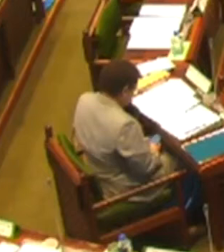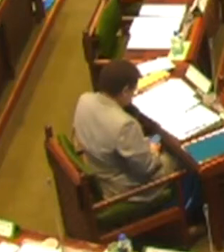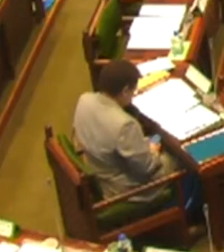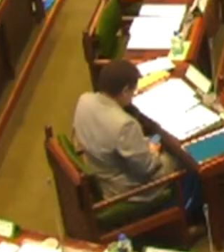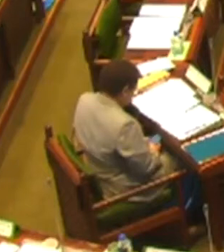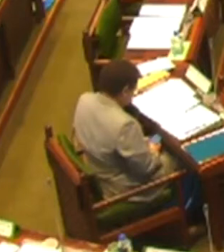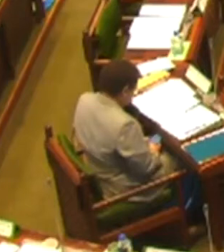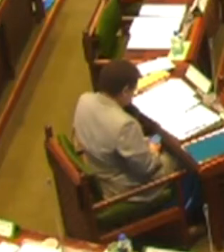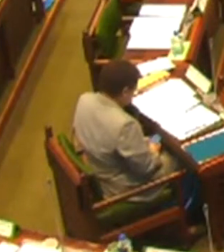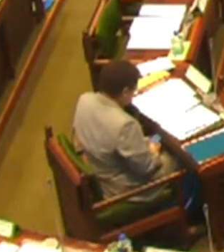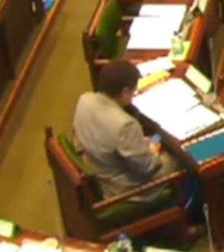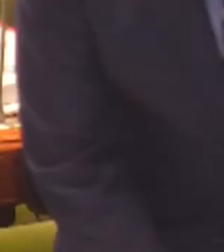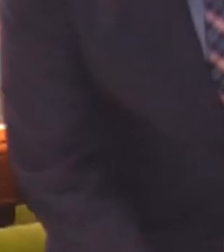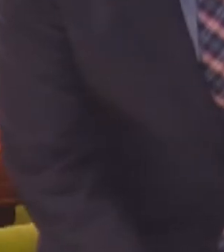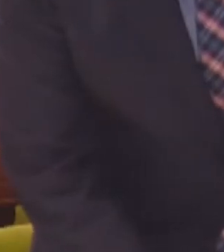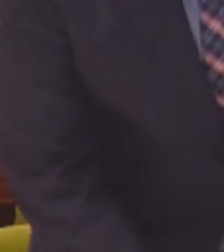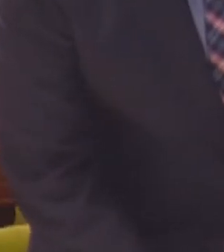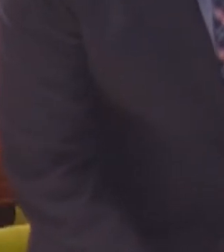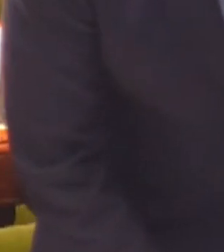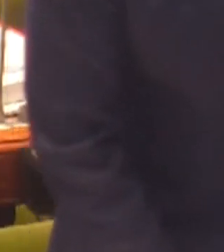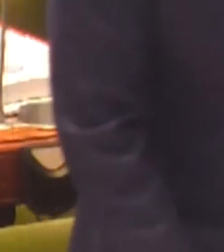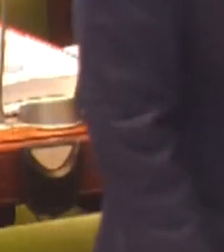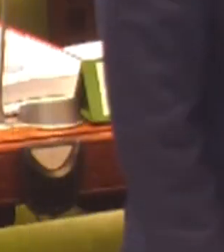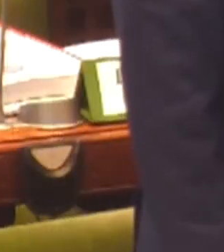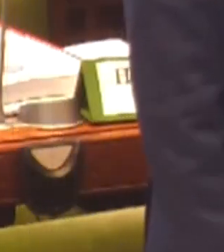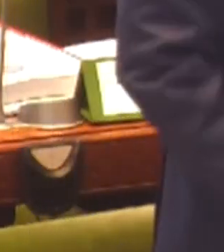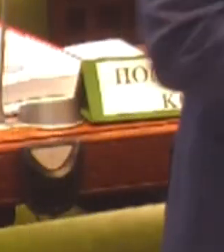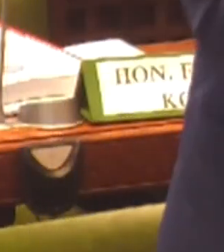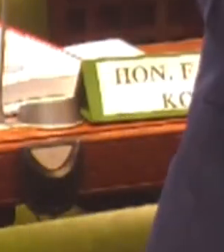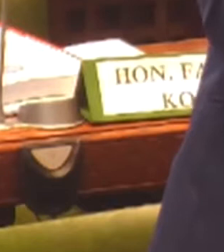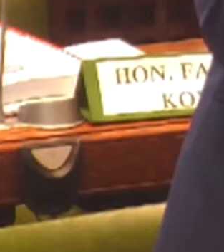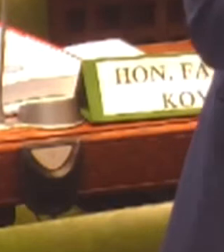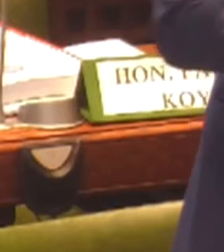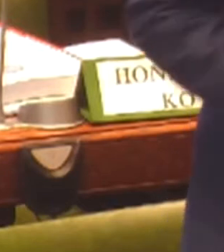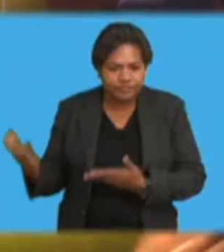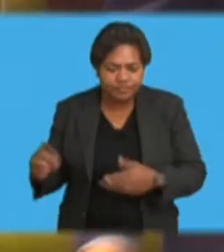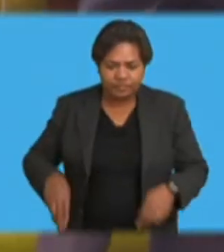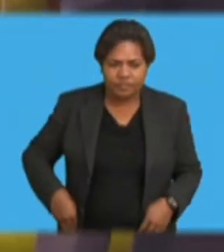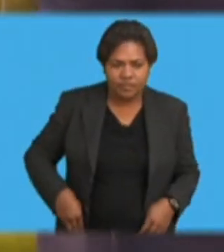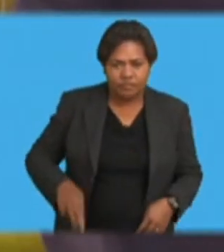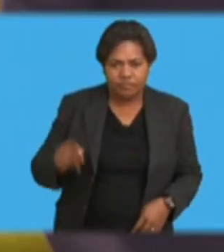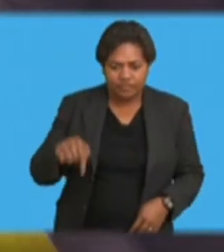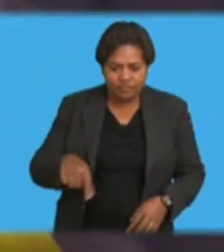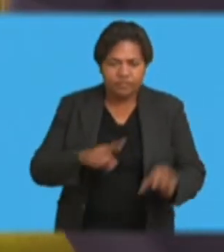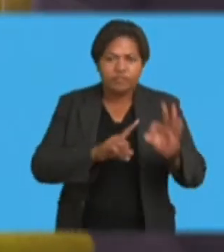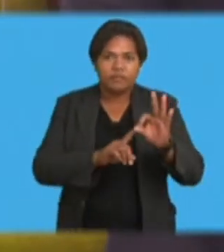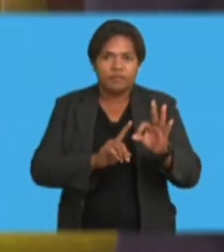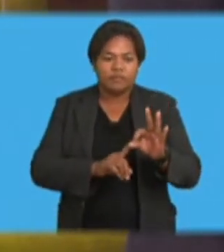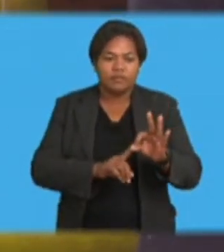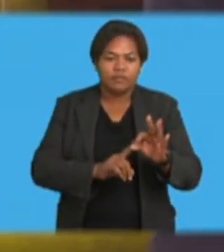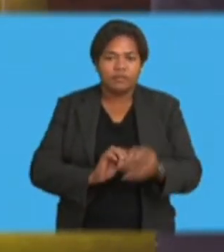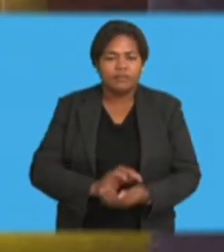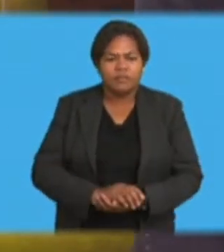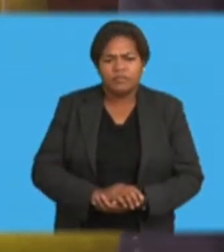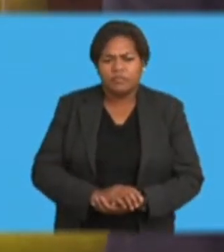Thank you Madam Speaker. I'd like to thank the Honourable Member for this question. Madam Speaker, the Honourable Members of Parliament may remember